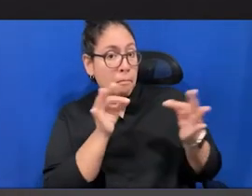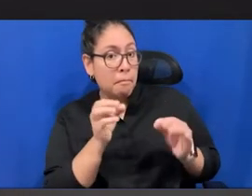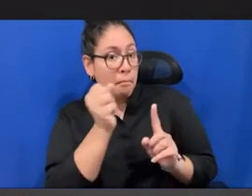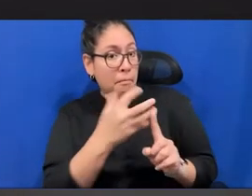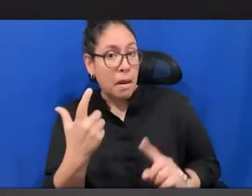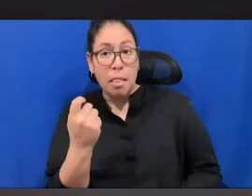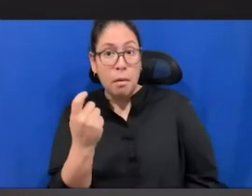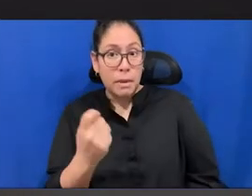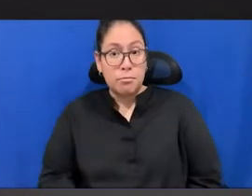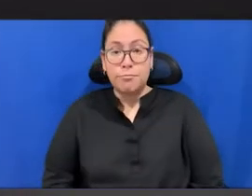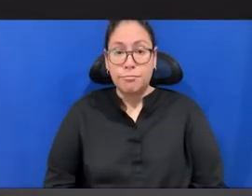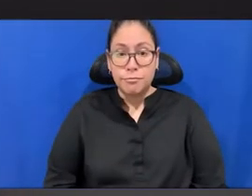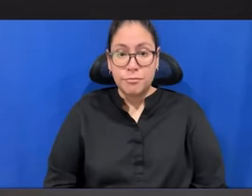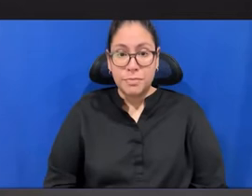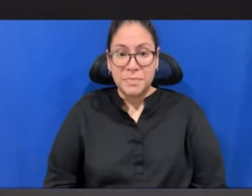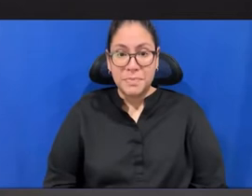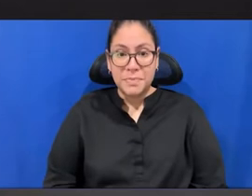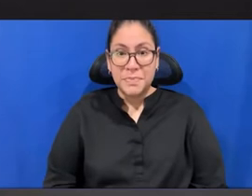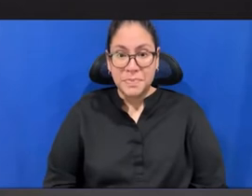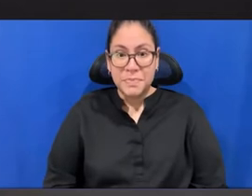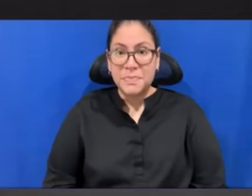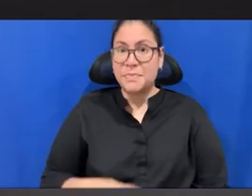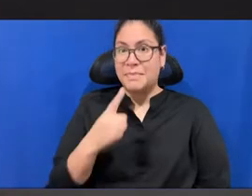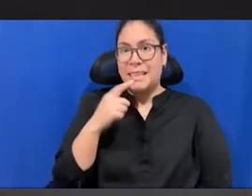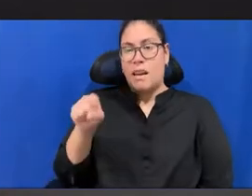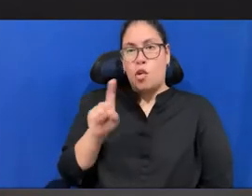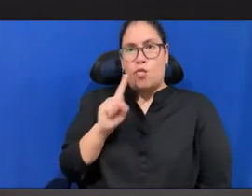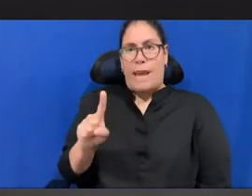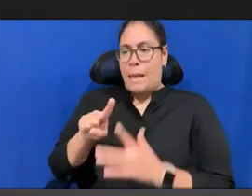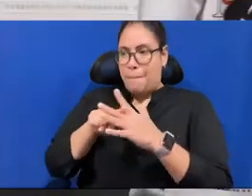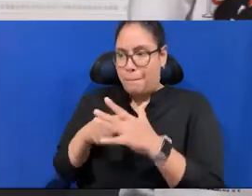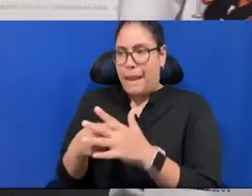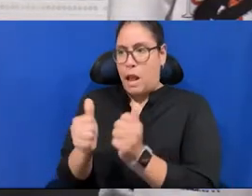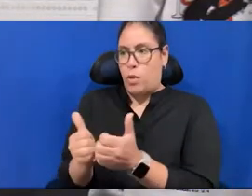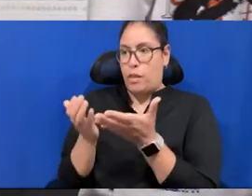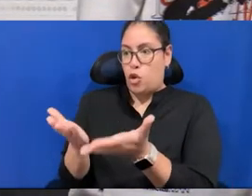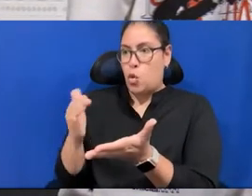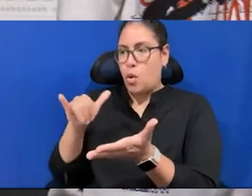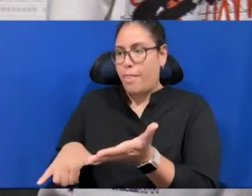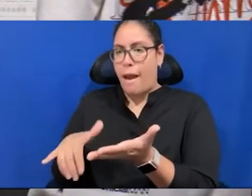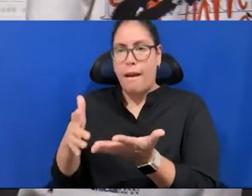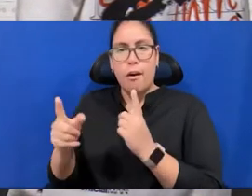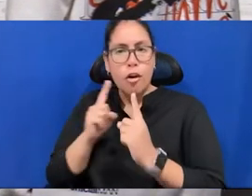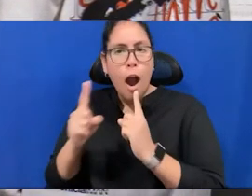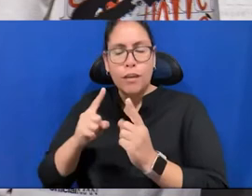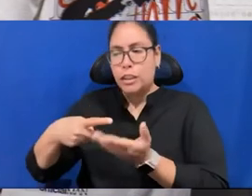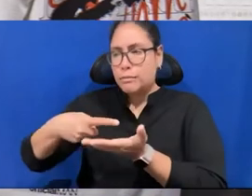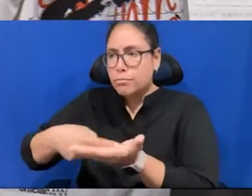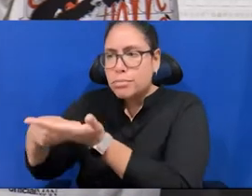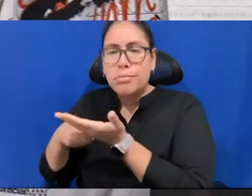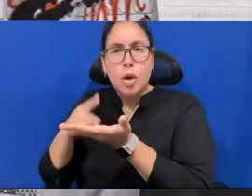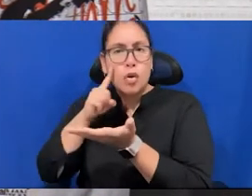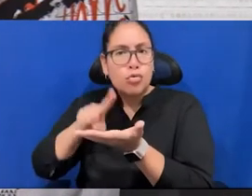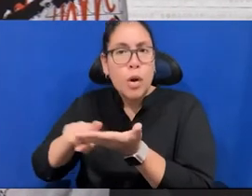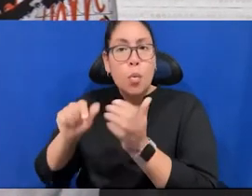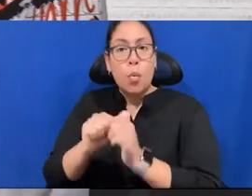Well, it really, it began with you, um, the conversations, the research, uh, with Harriet Washington, uh, the